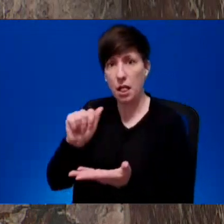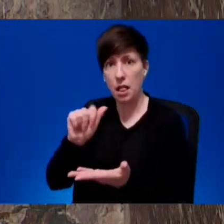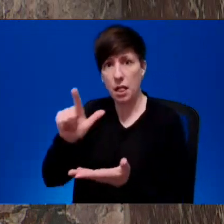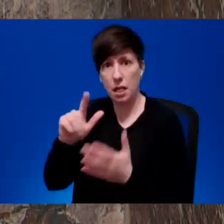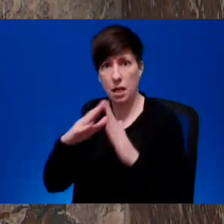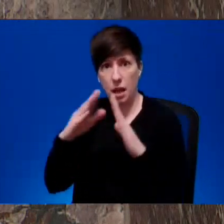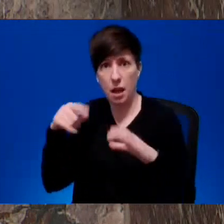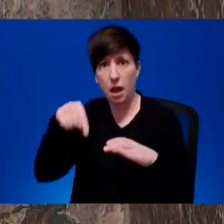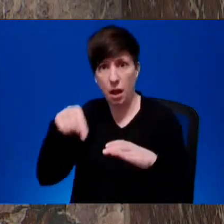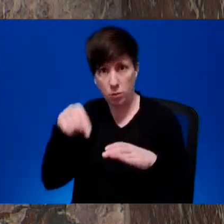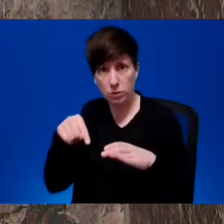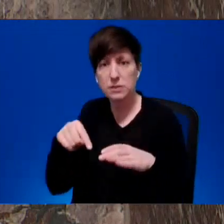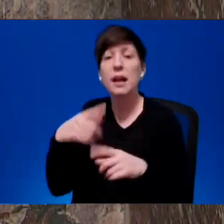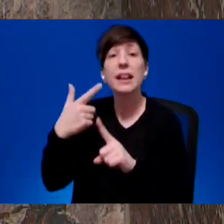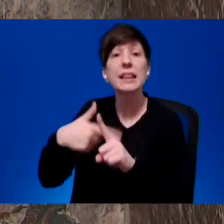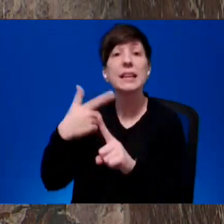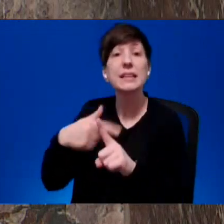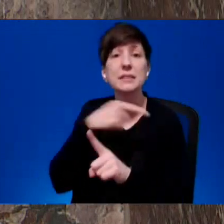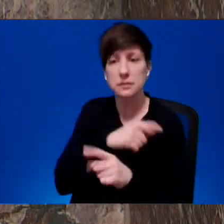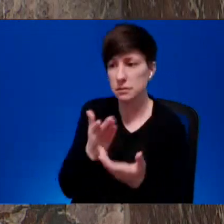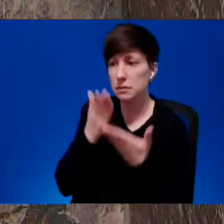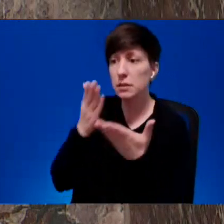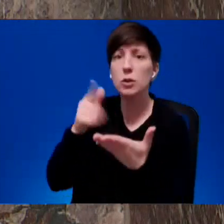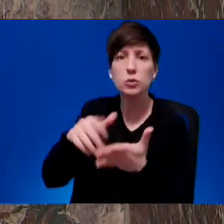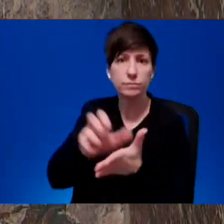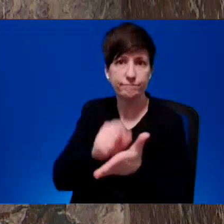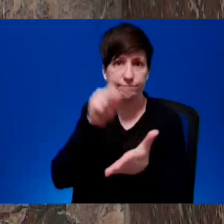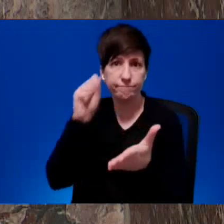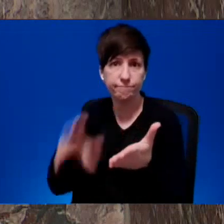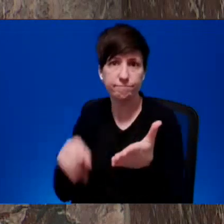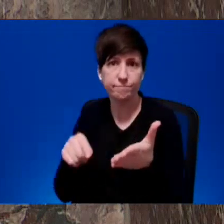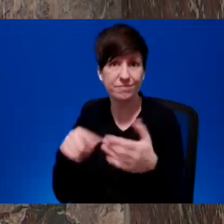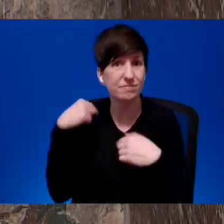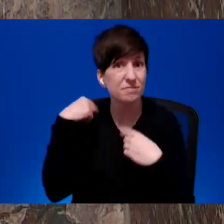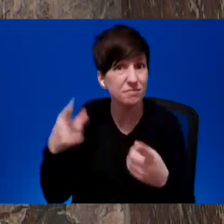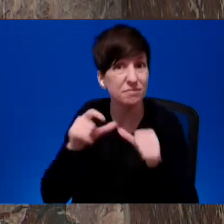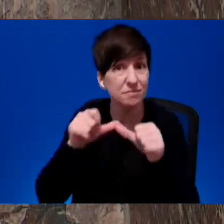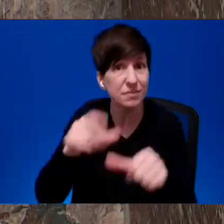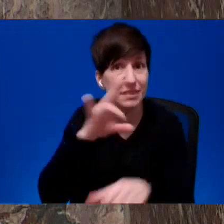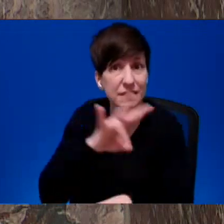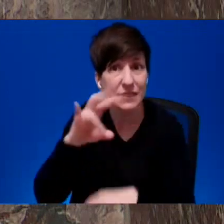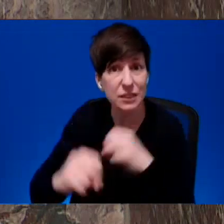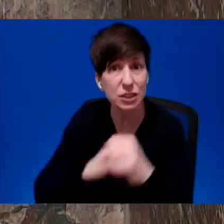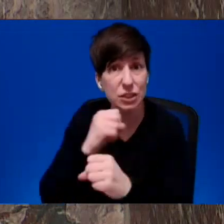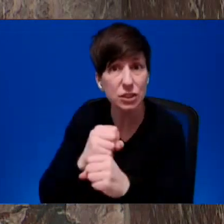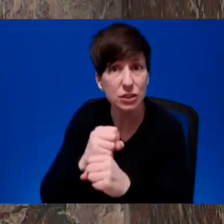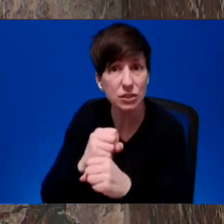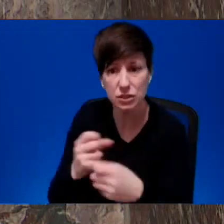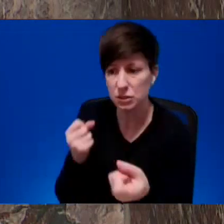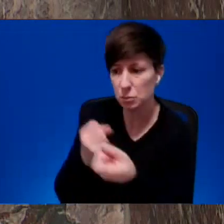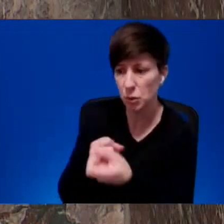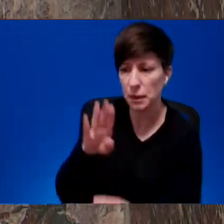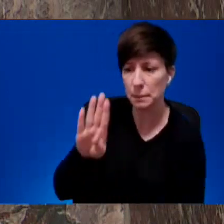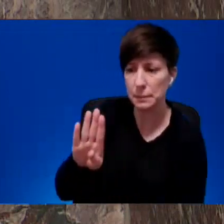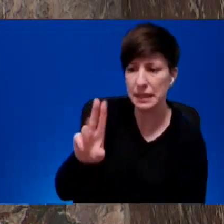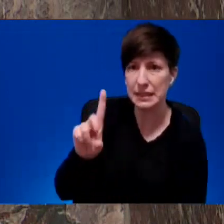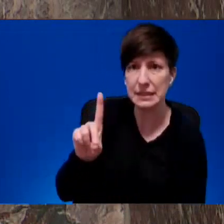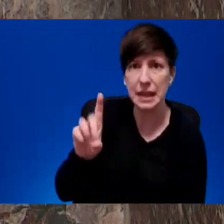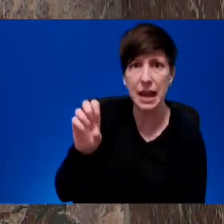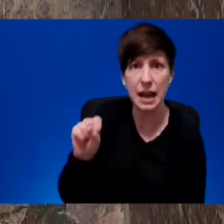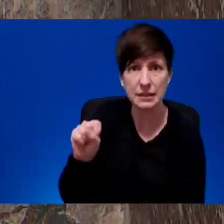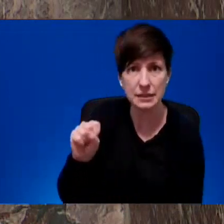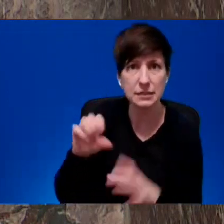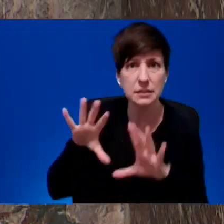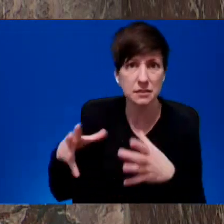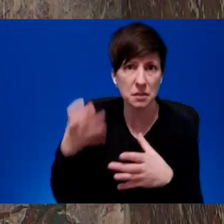and fixture at UBC for 77 years, support the BDS movement and cut ties with Israeli universities.